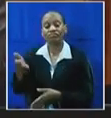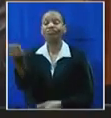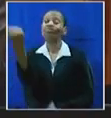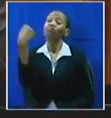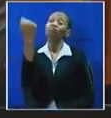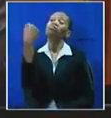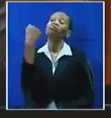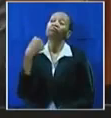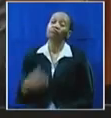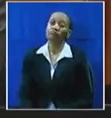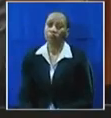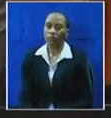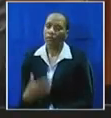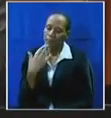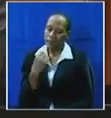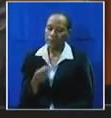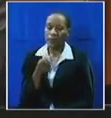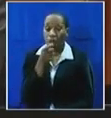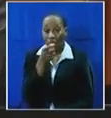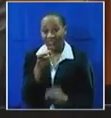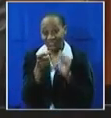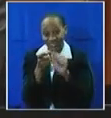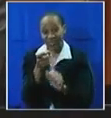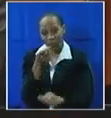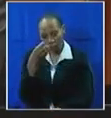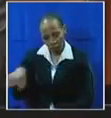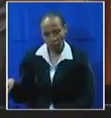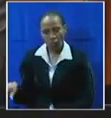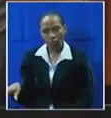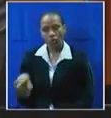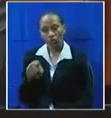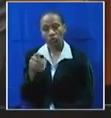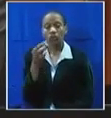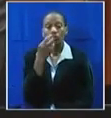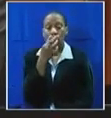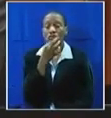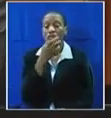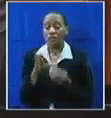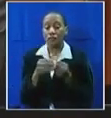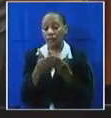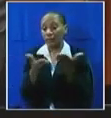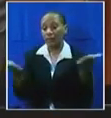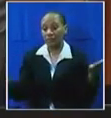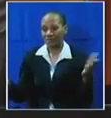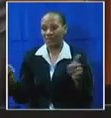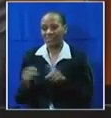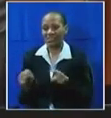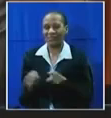Please withdraw the reference to members as things